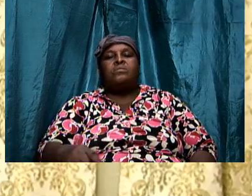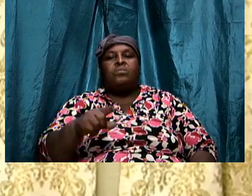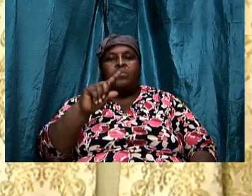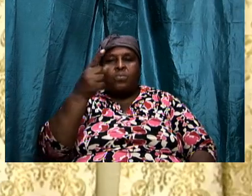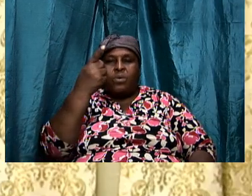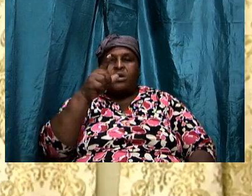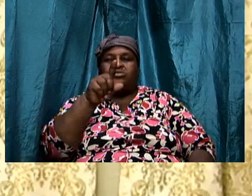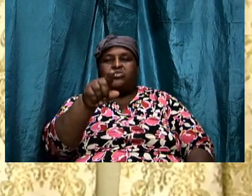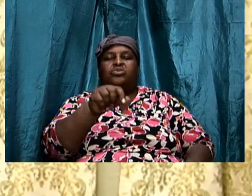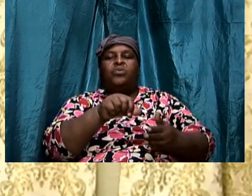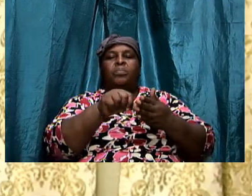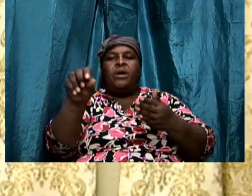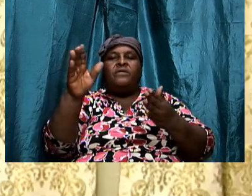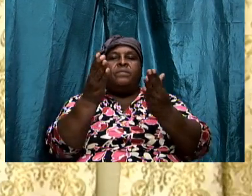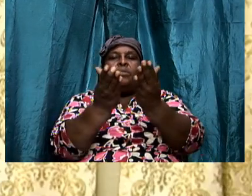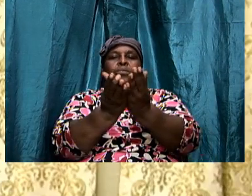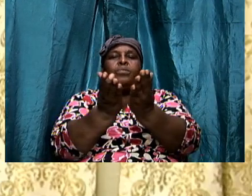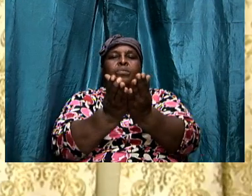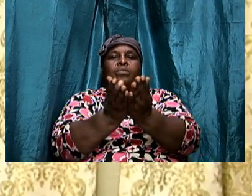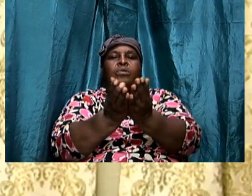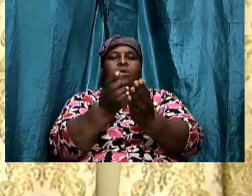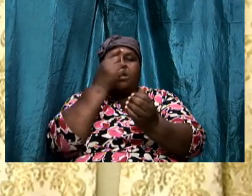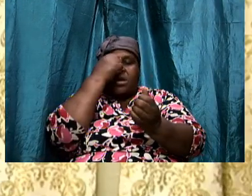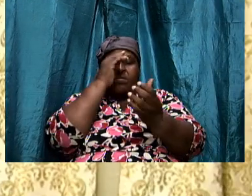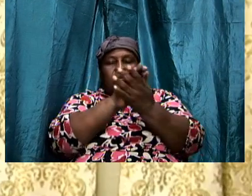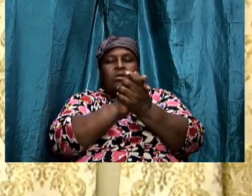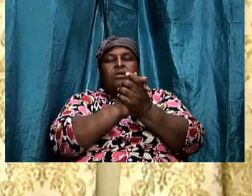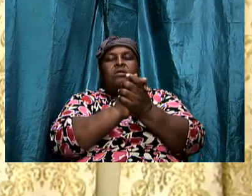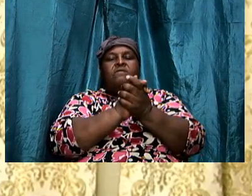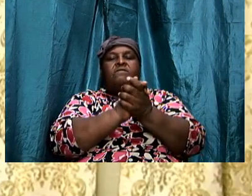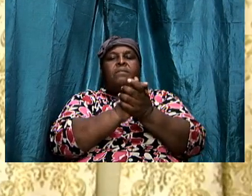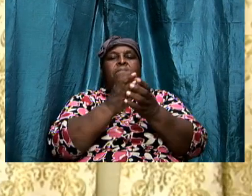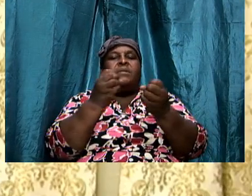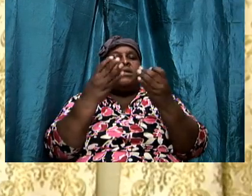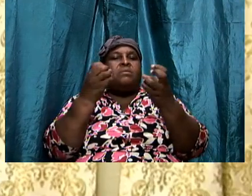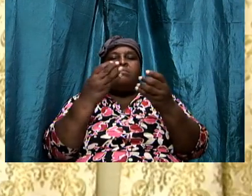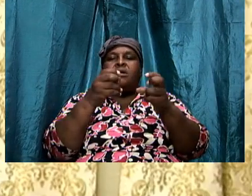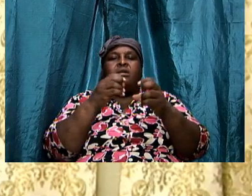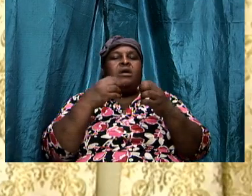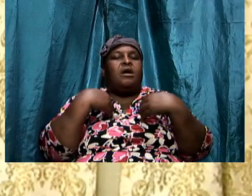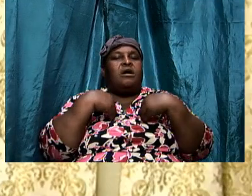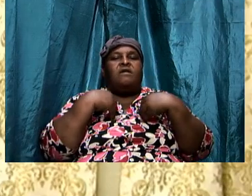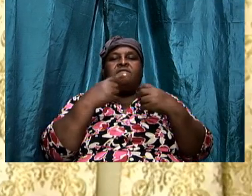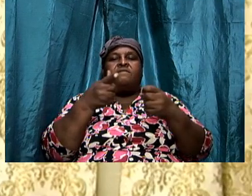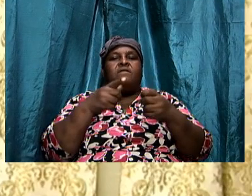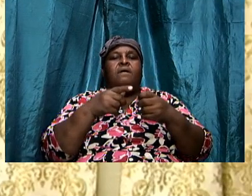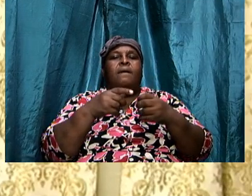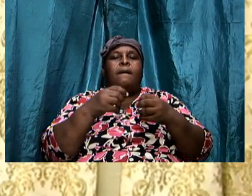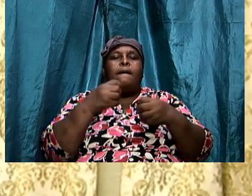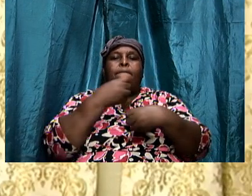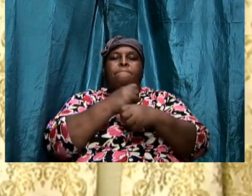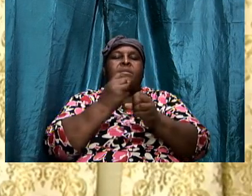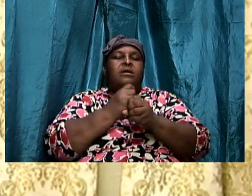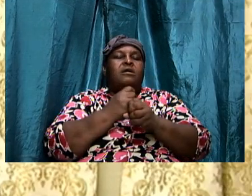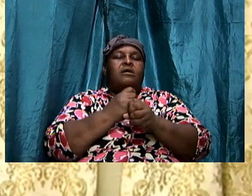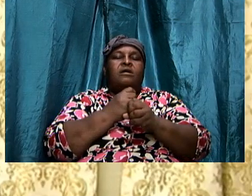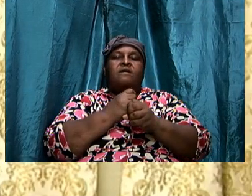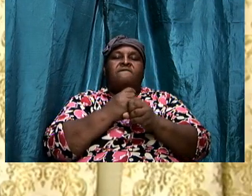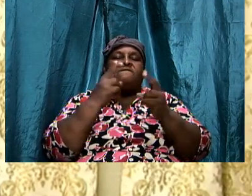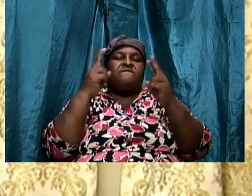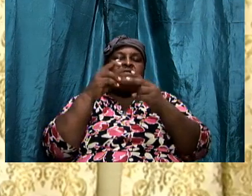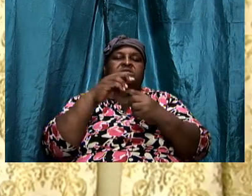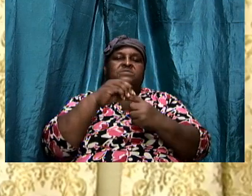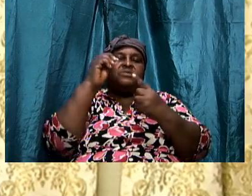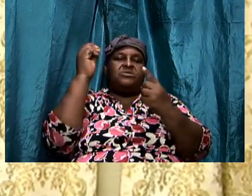you purchase that book, and I believe quite a number of you have, I make a very special request this evening.